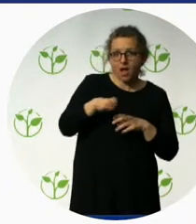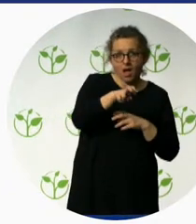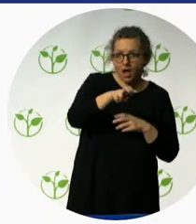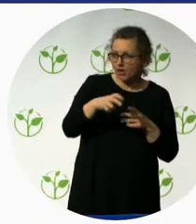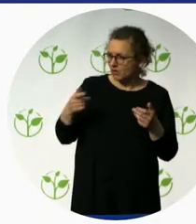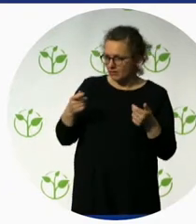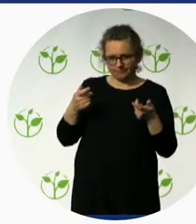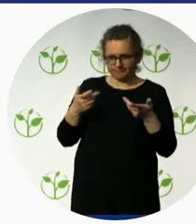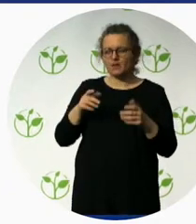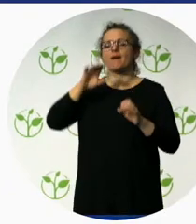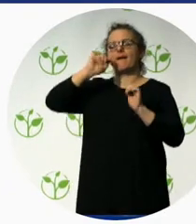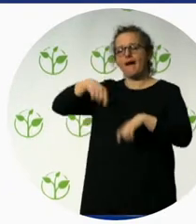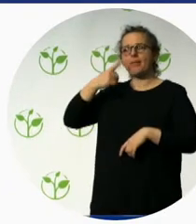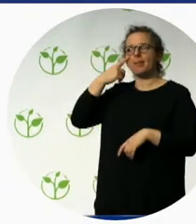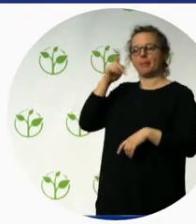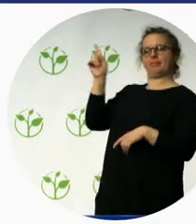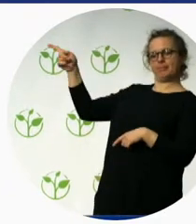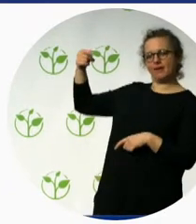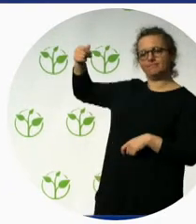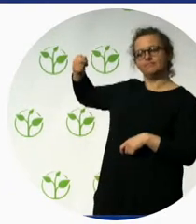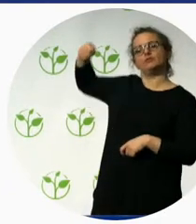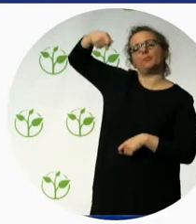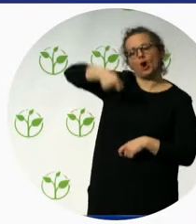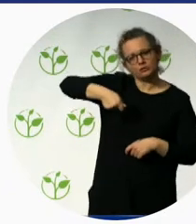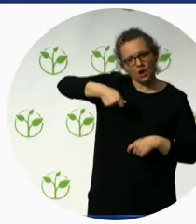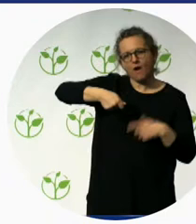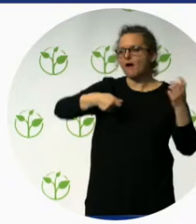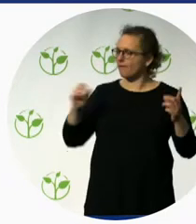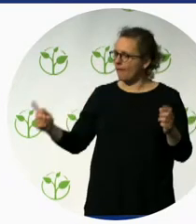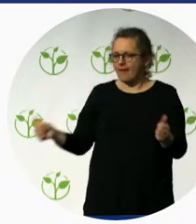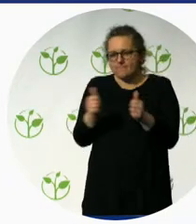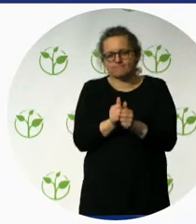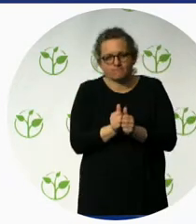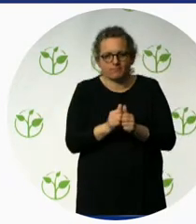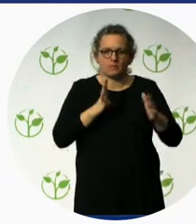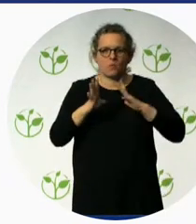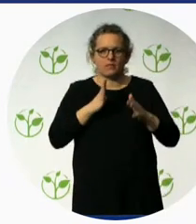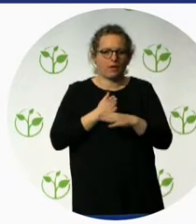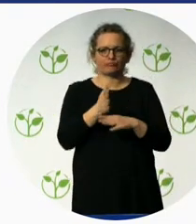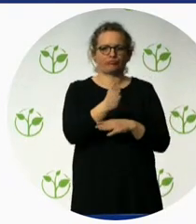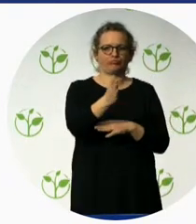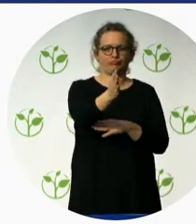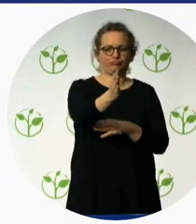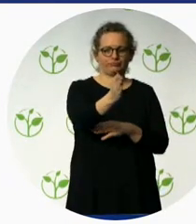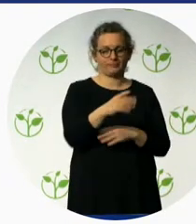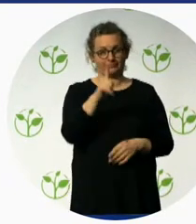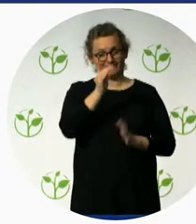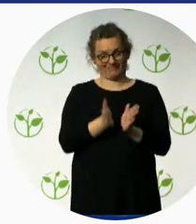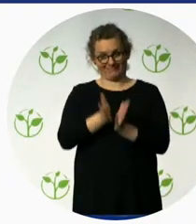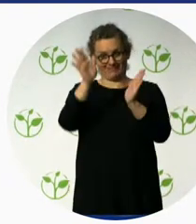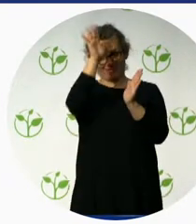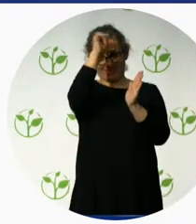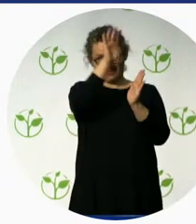is still not like we are just scratching the surface of it. So, we consult the travel fraternity in India, whether they